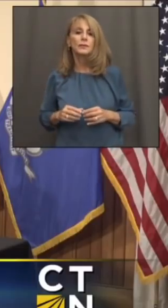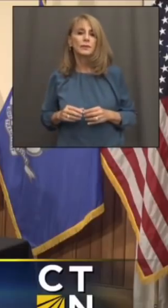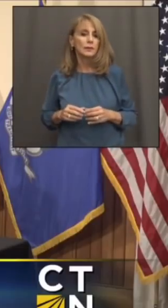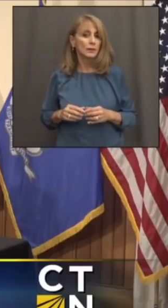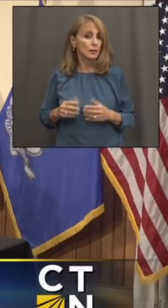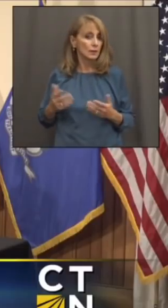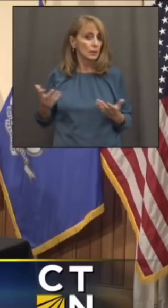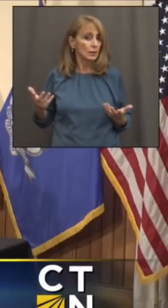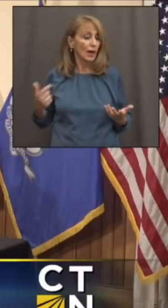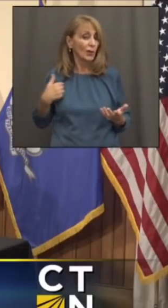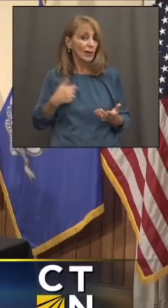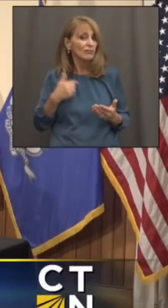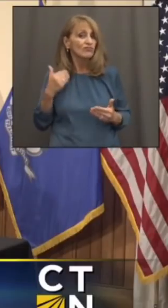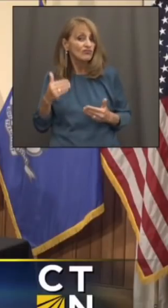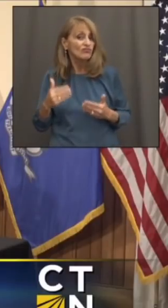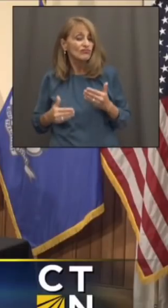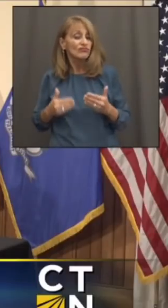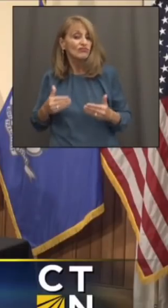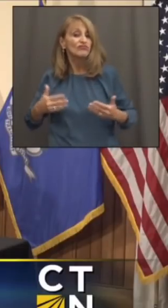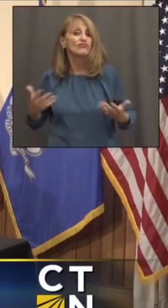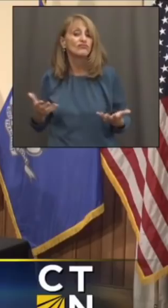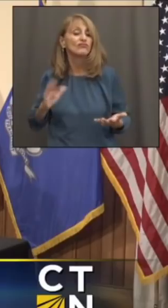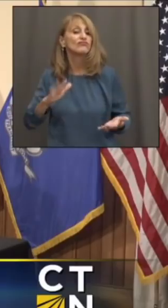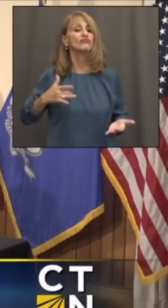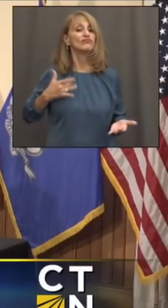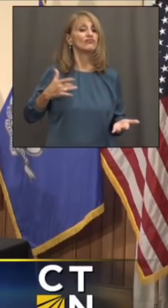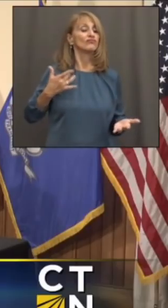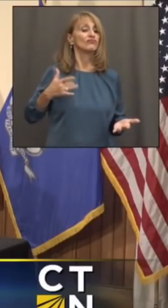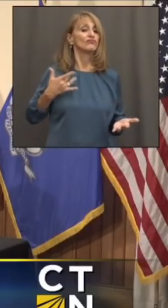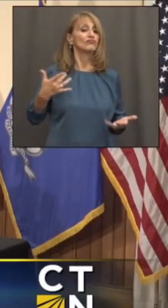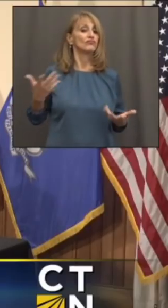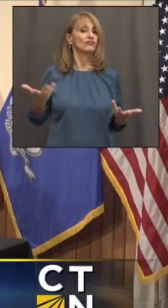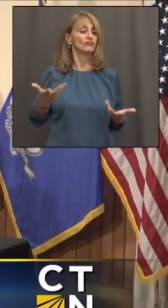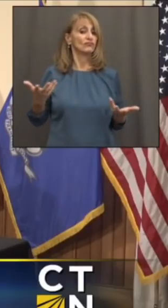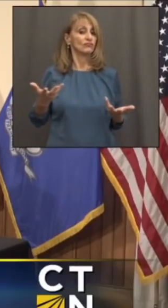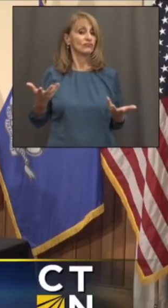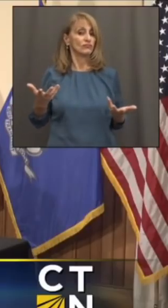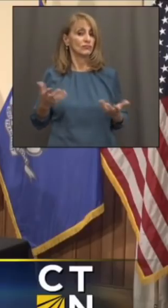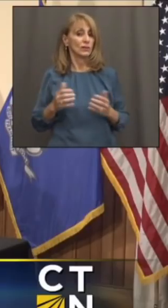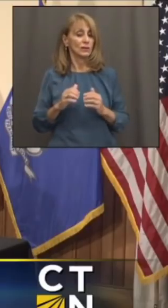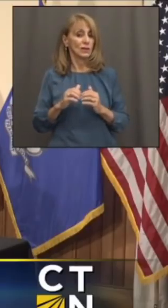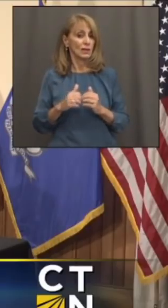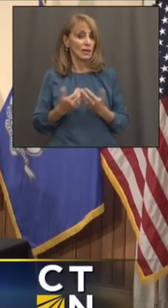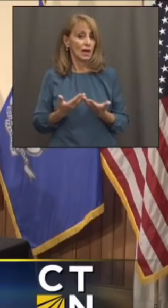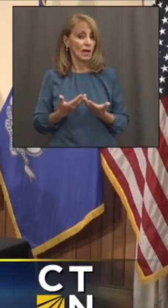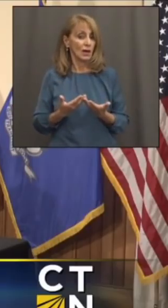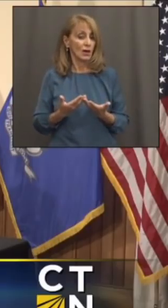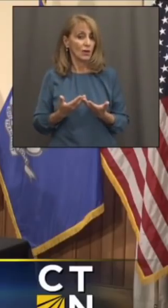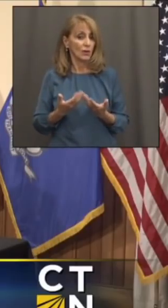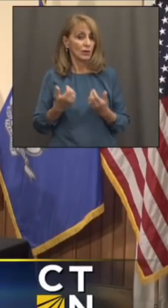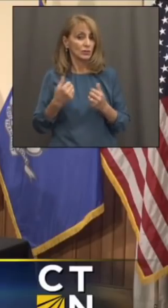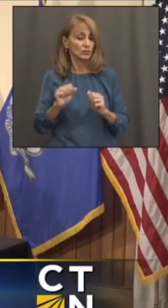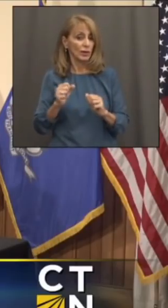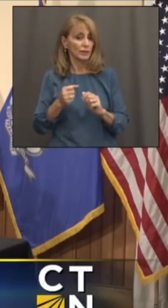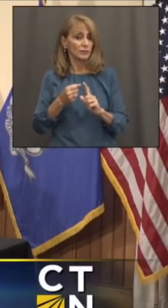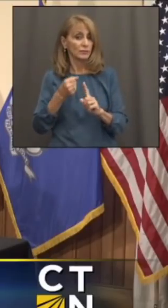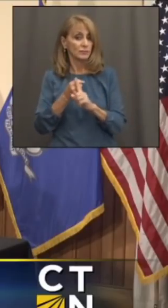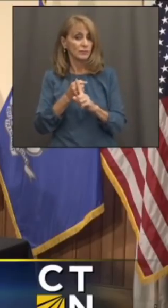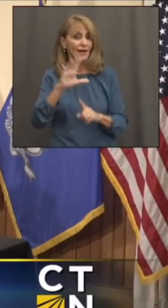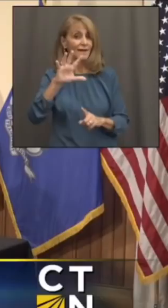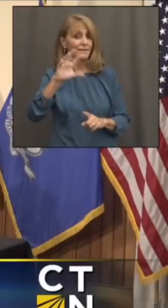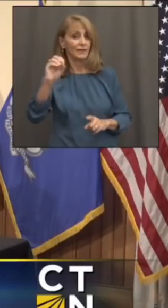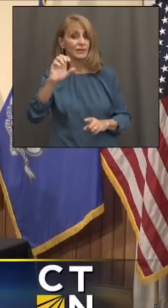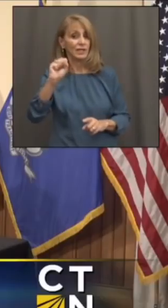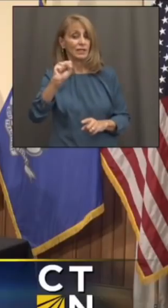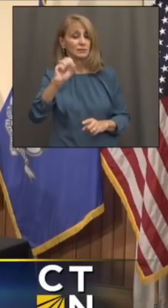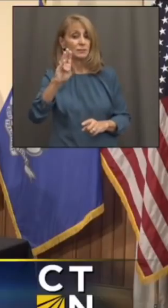are we slogging ahead there or what's your sense overall on, on how we're doing, trying to get at the 50 SBI